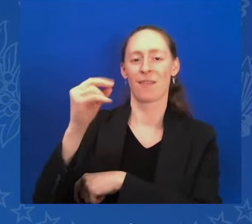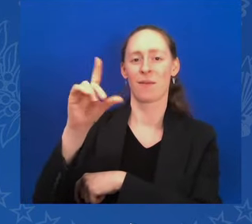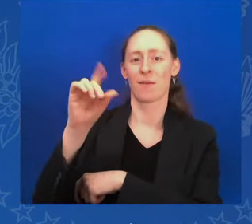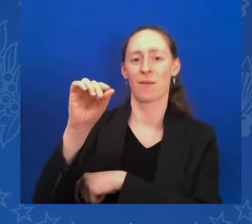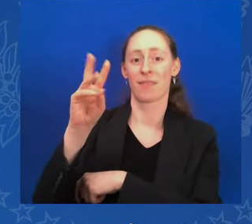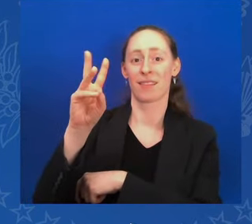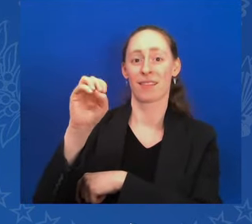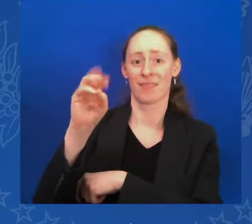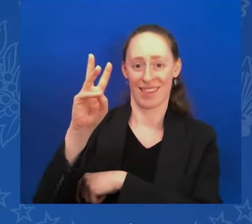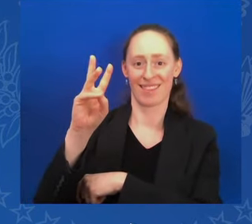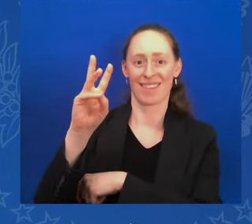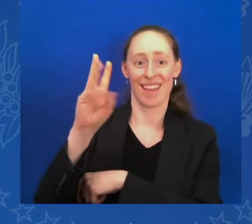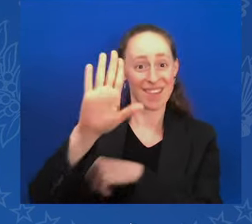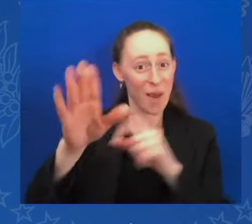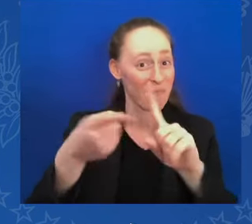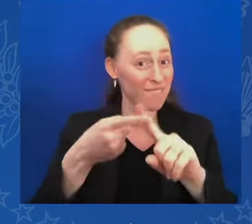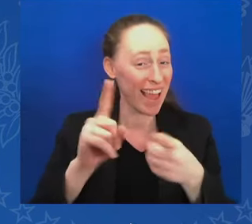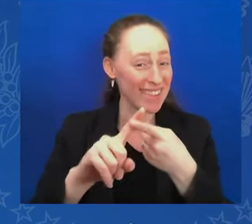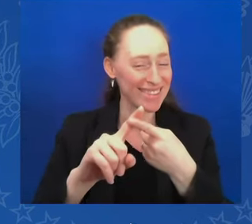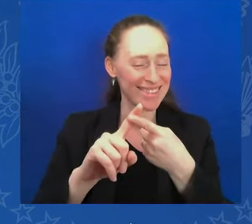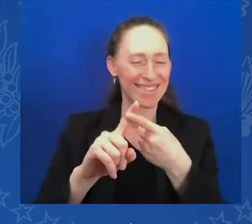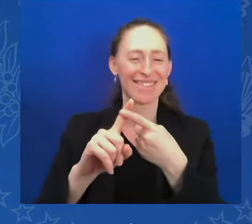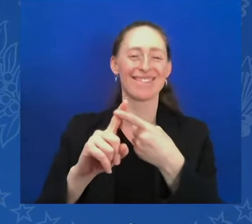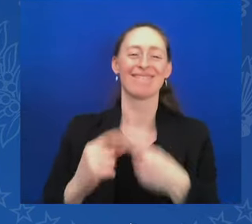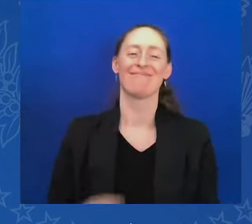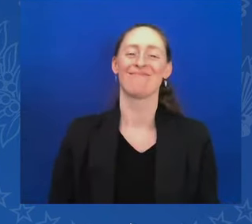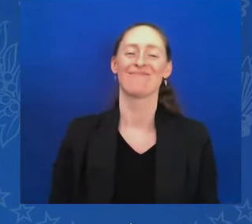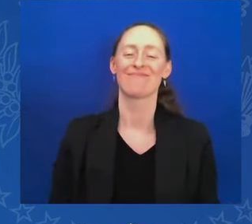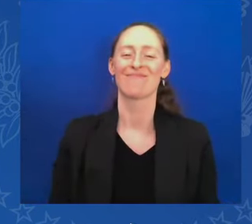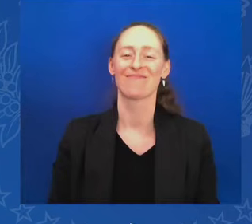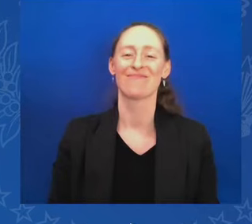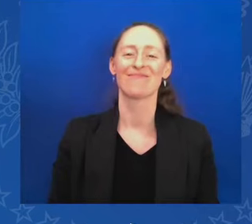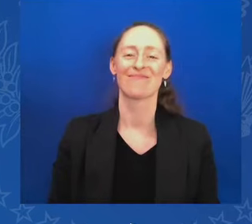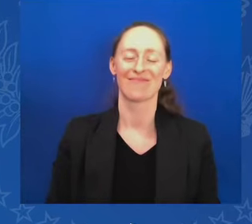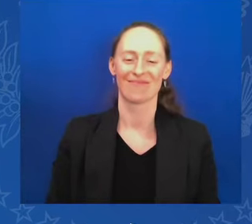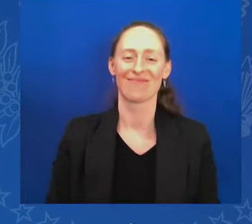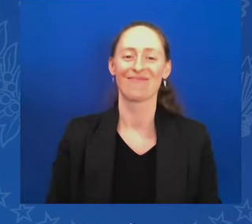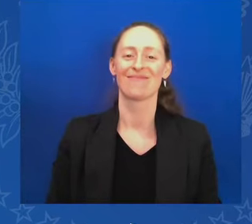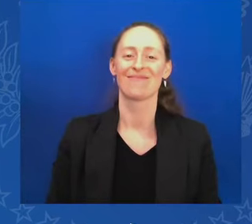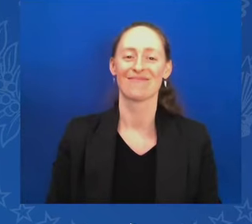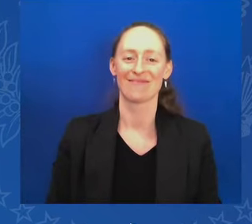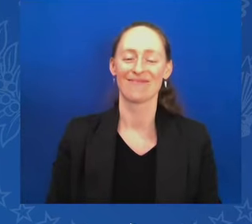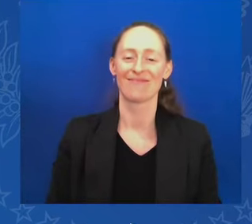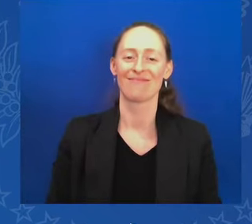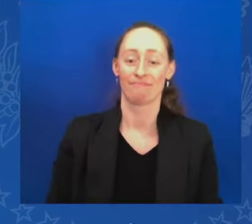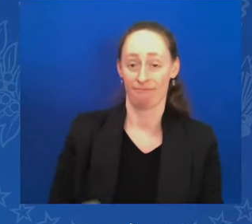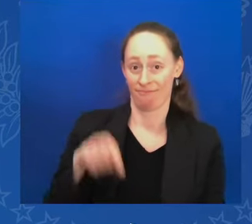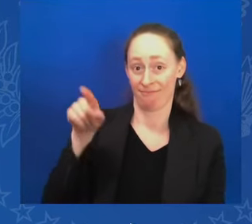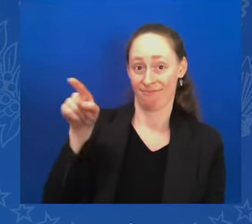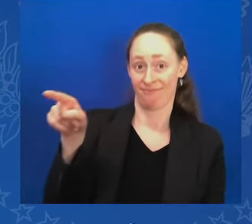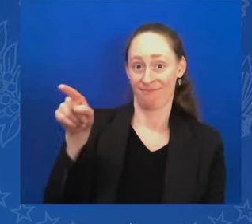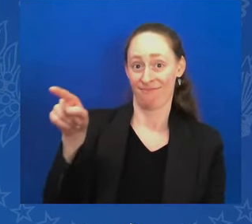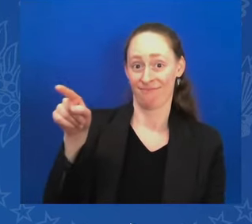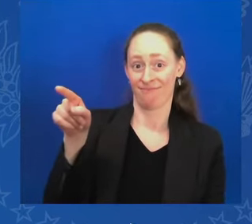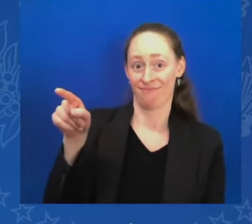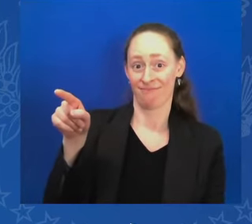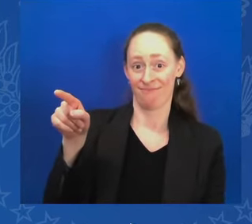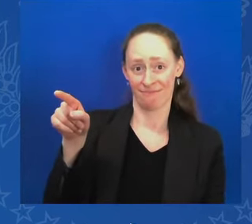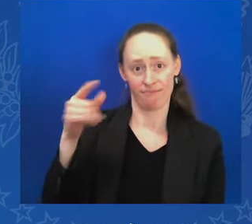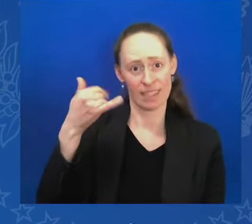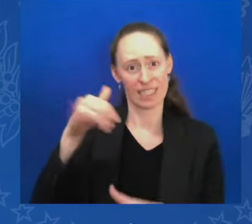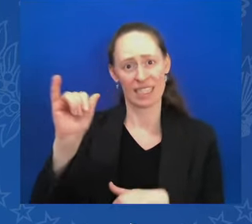Mr. President, your friend, His All-Holiness, counting on you as a beloved friend.